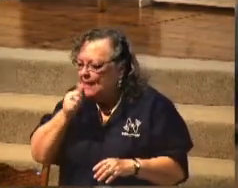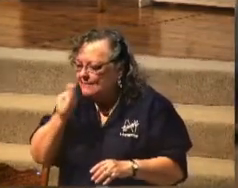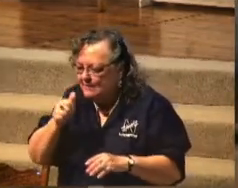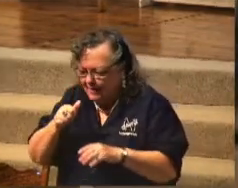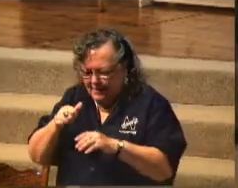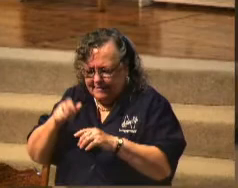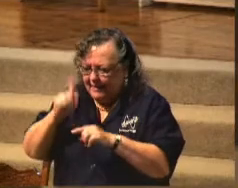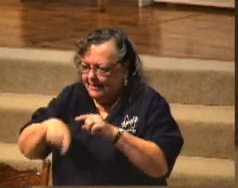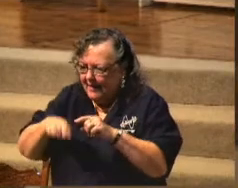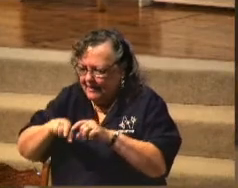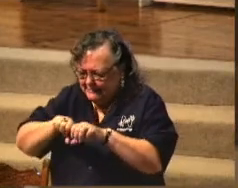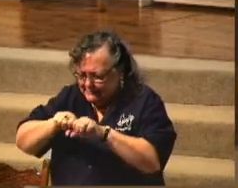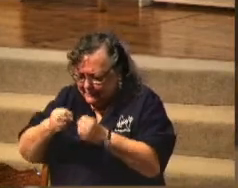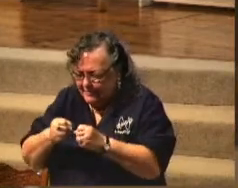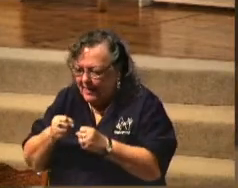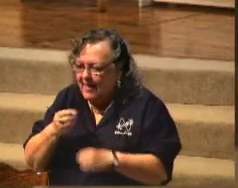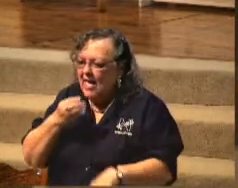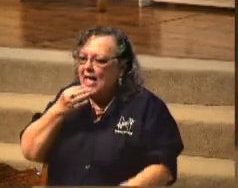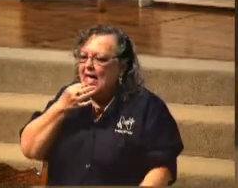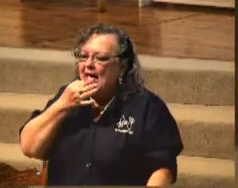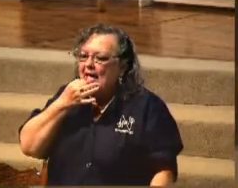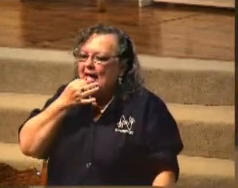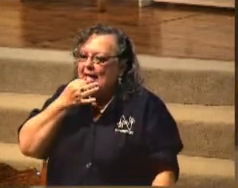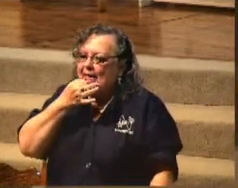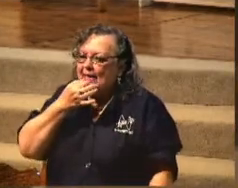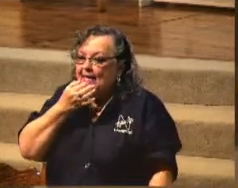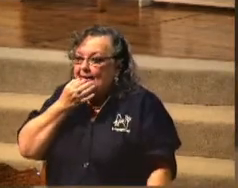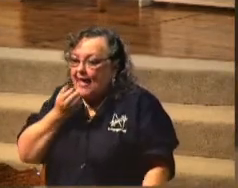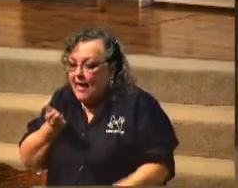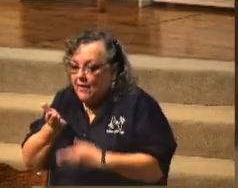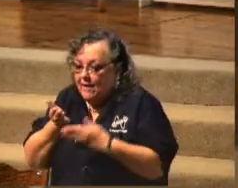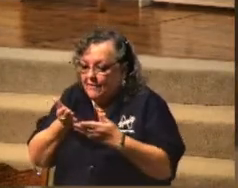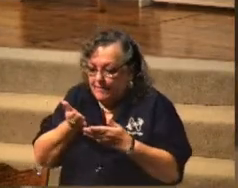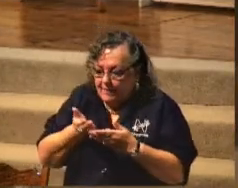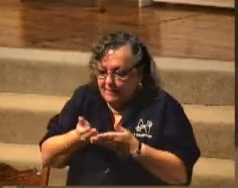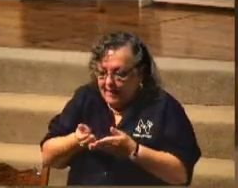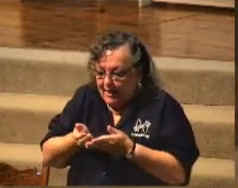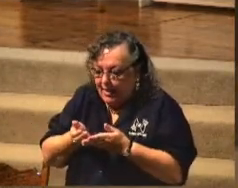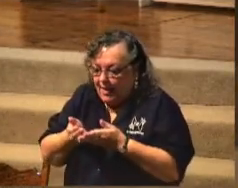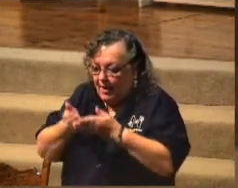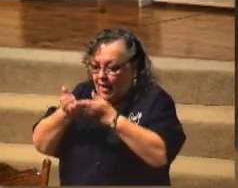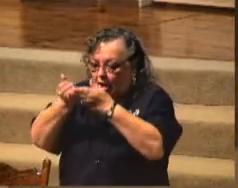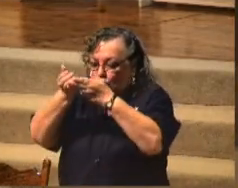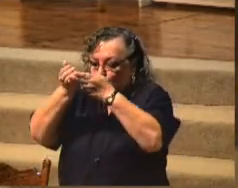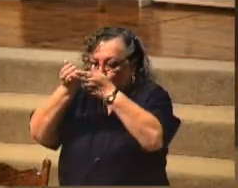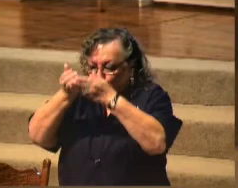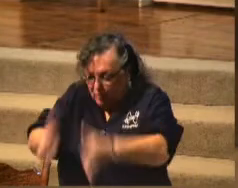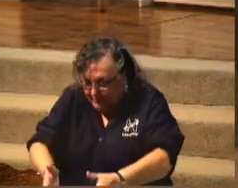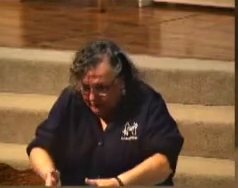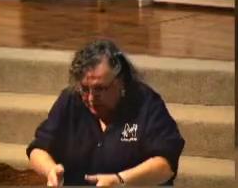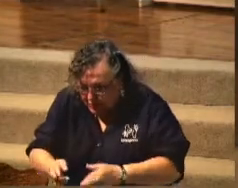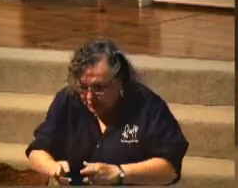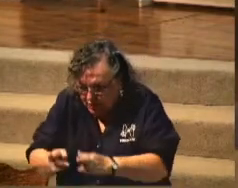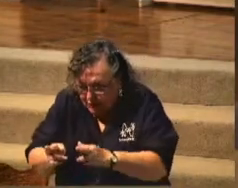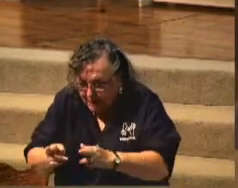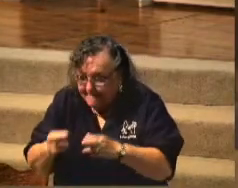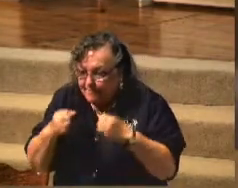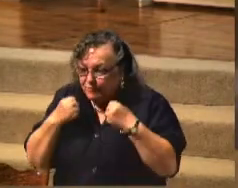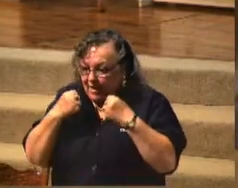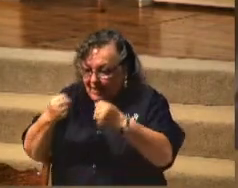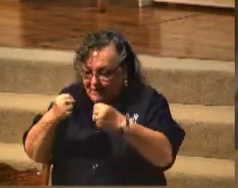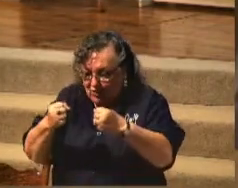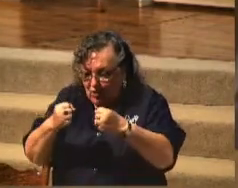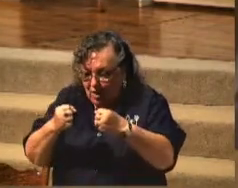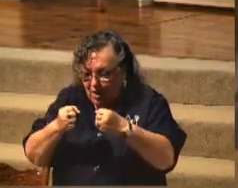And they've carried them and they dropped them on the road in front of cars. When a car runs over it, then they'll go and they'll get the nut